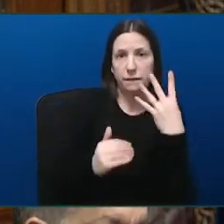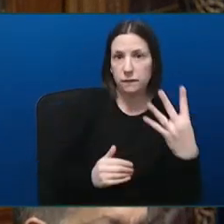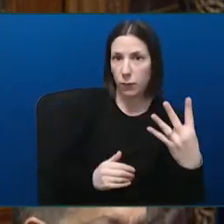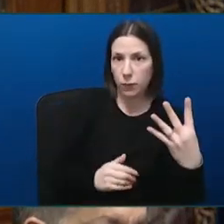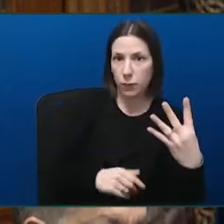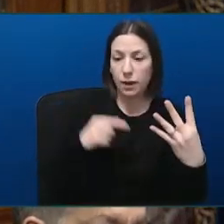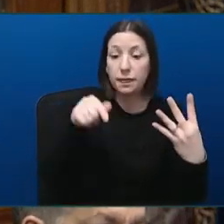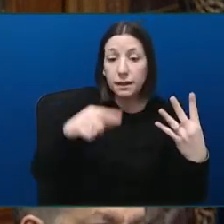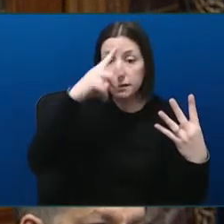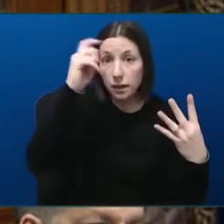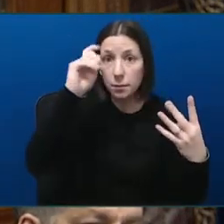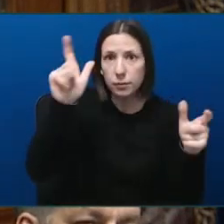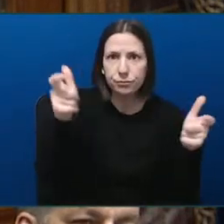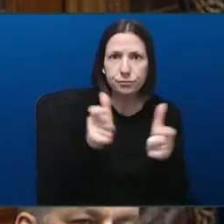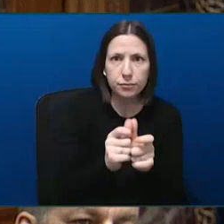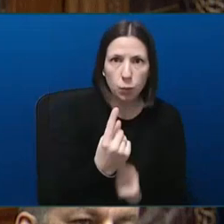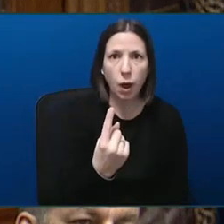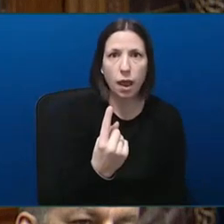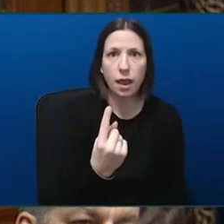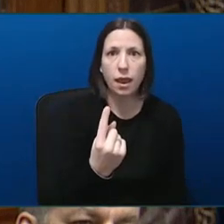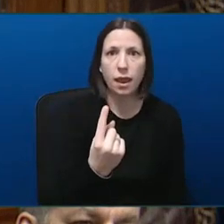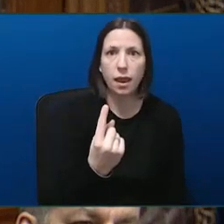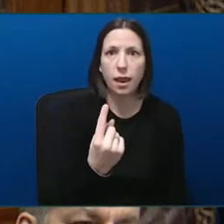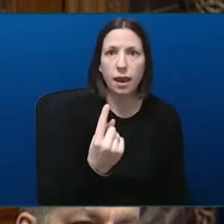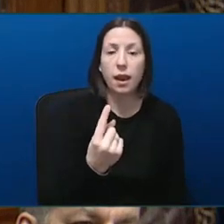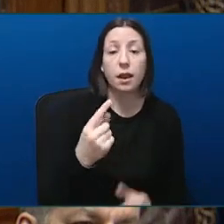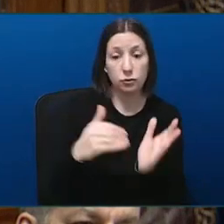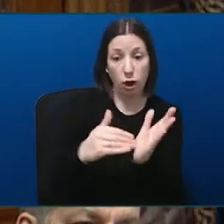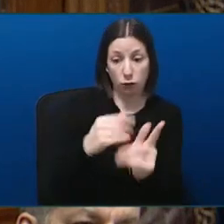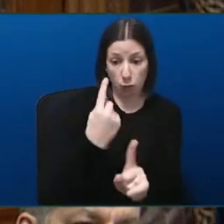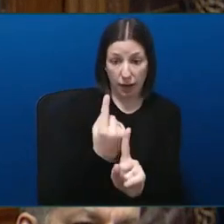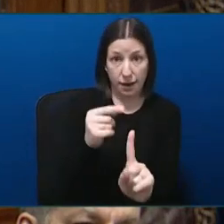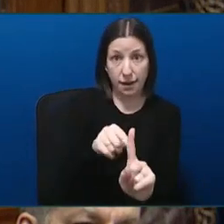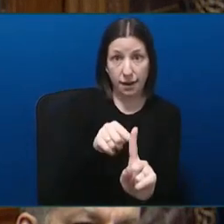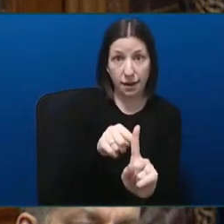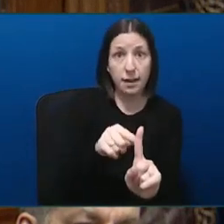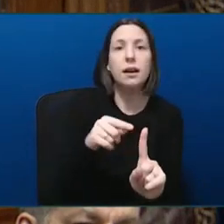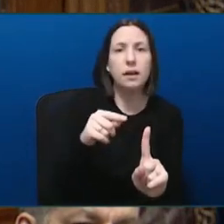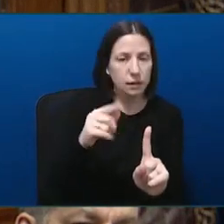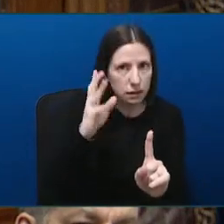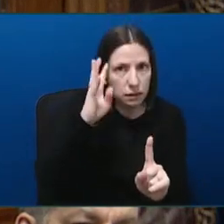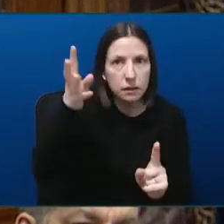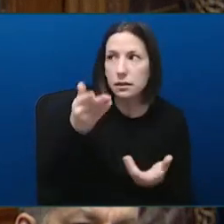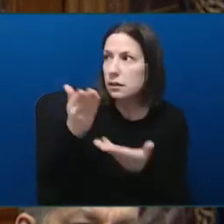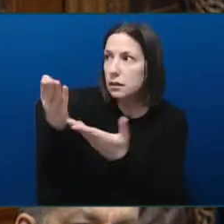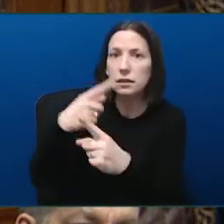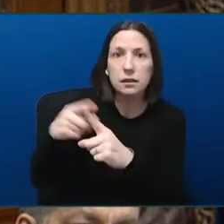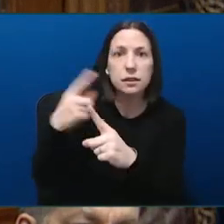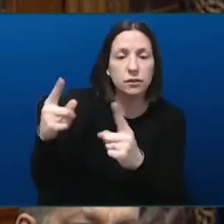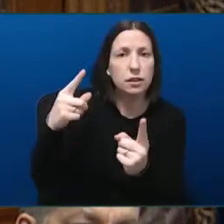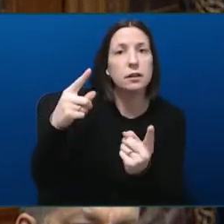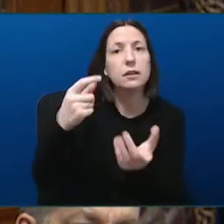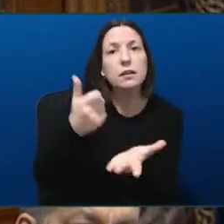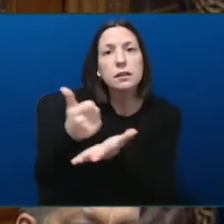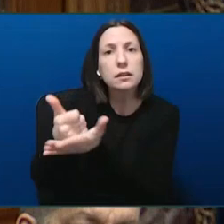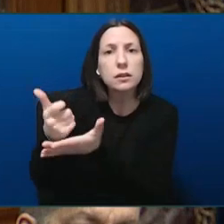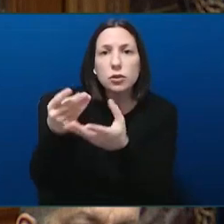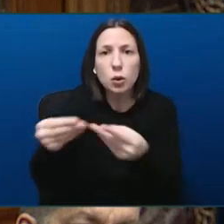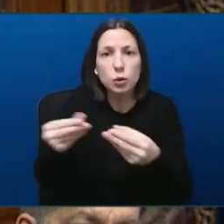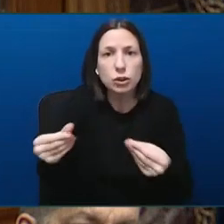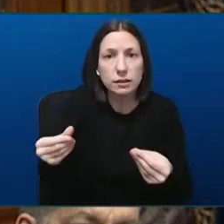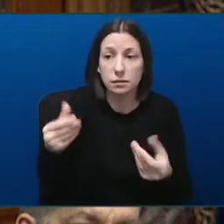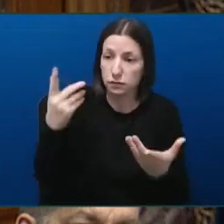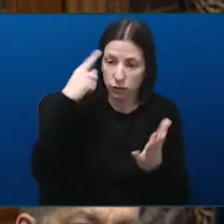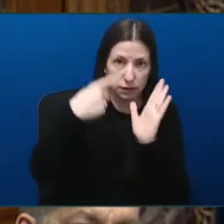Alex Notaros has come forward with solutions for his patients. Hiring physician assistants would be a way to meet the needs of